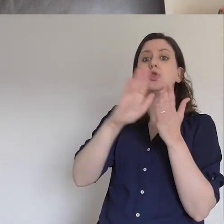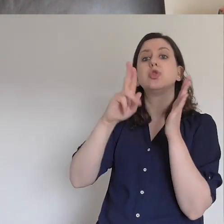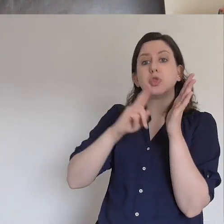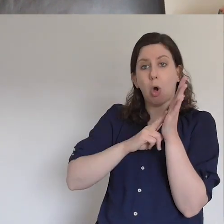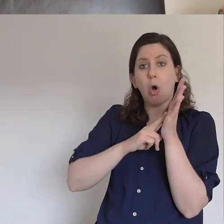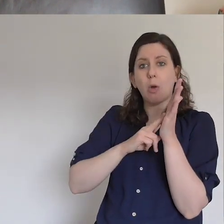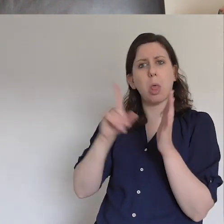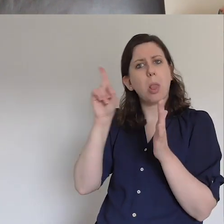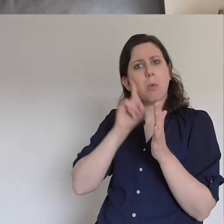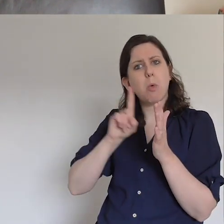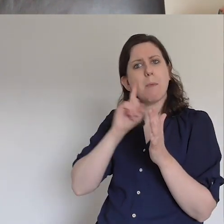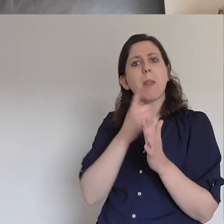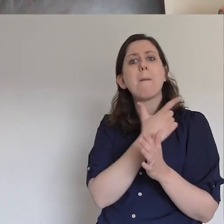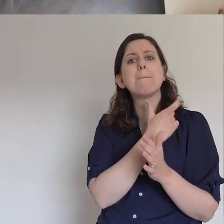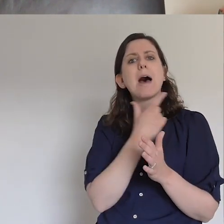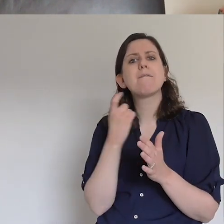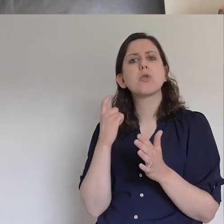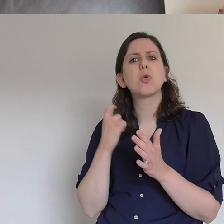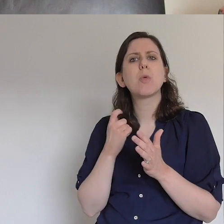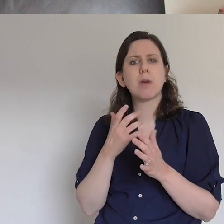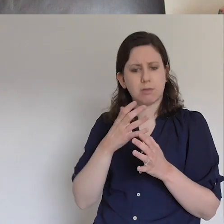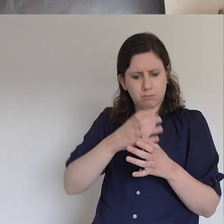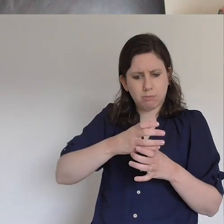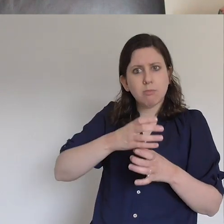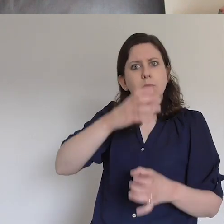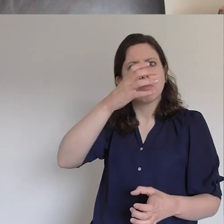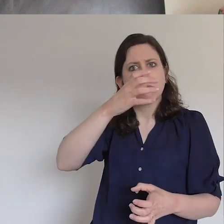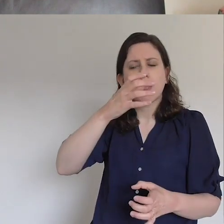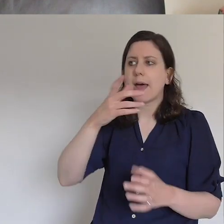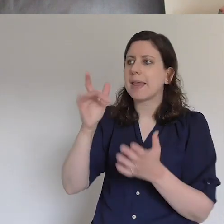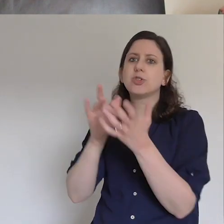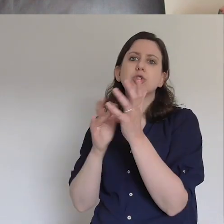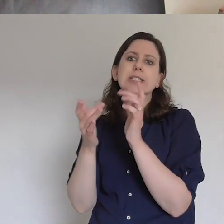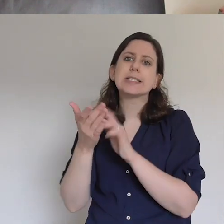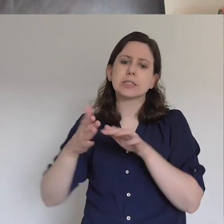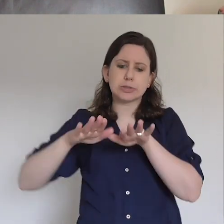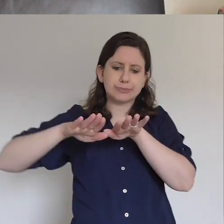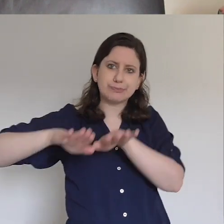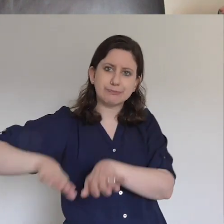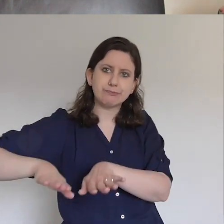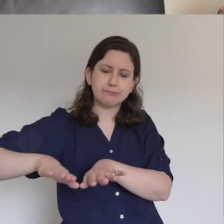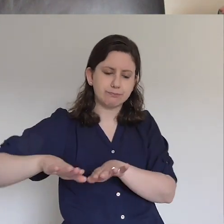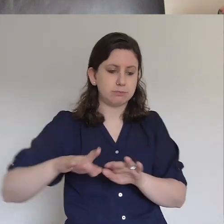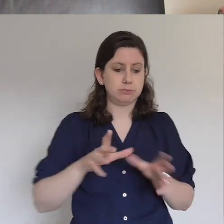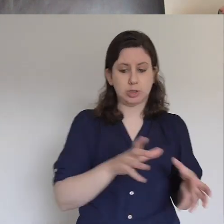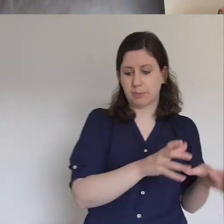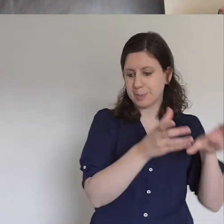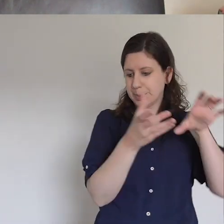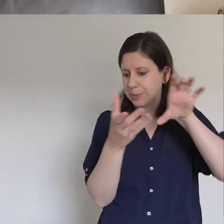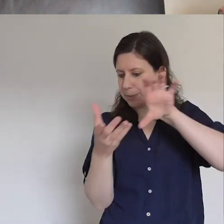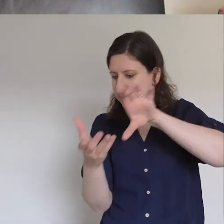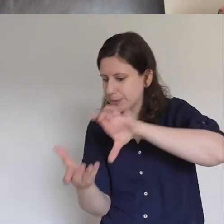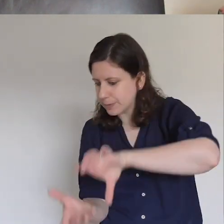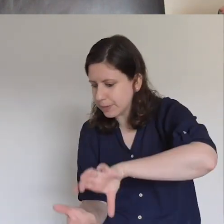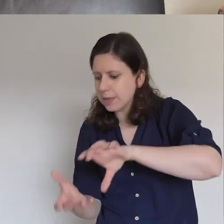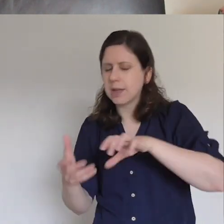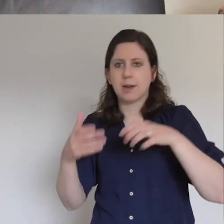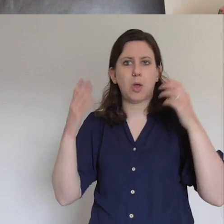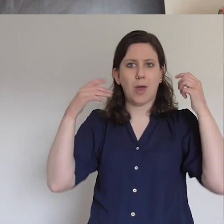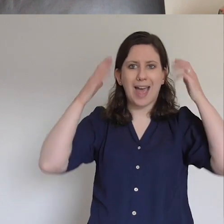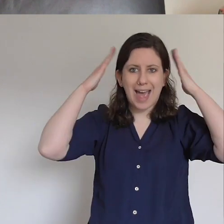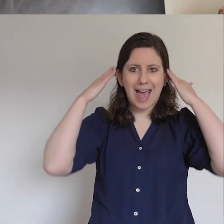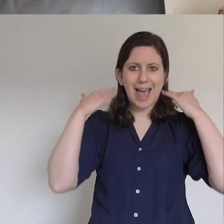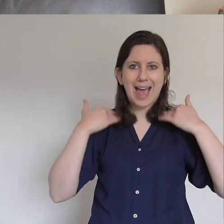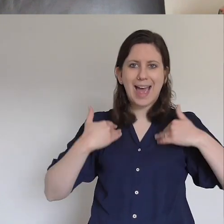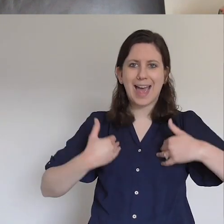the pure nard, and just pours it all over Jesus' feet and washes his feet with her hair. That, to me,